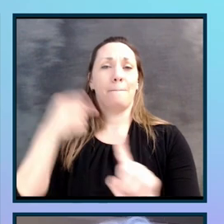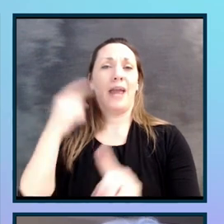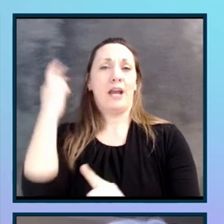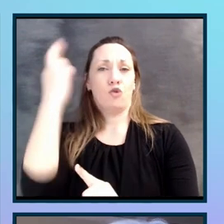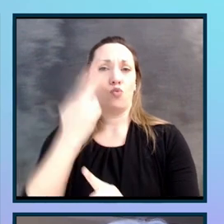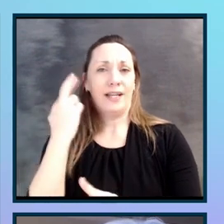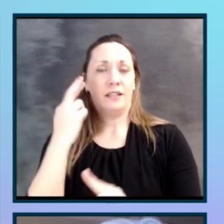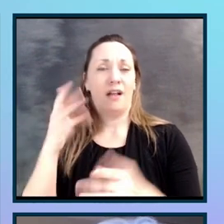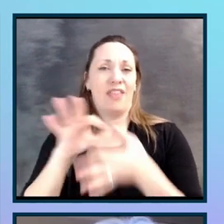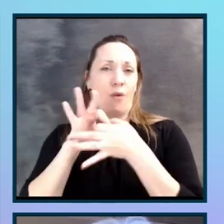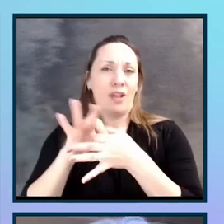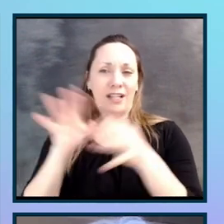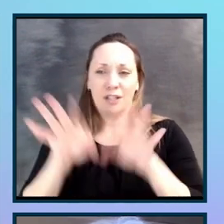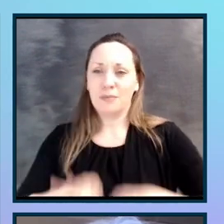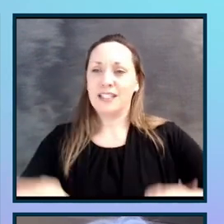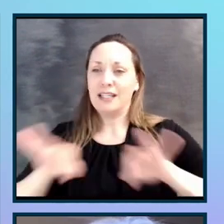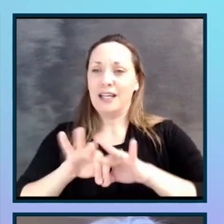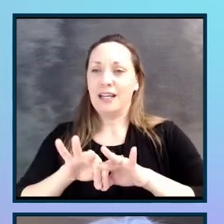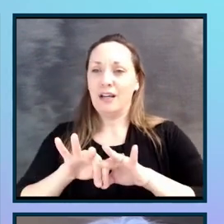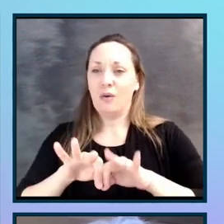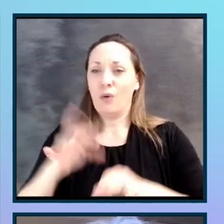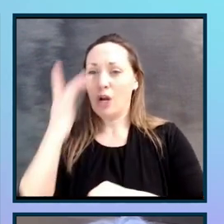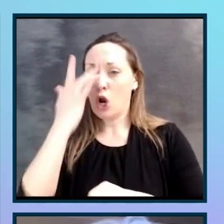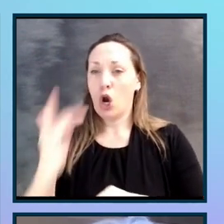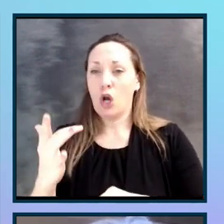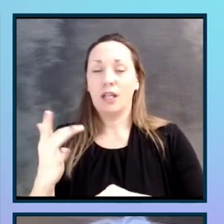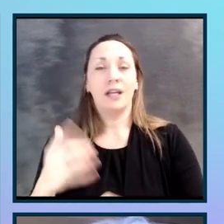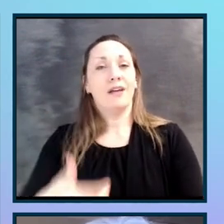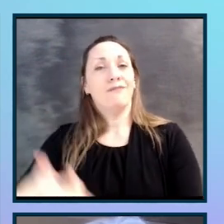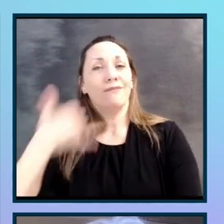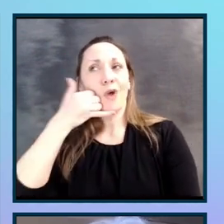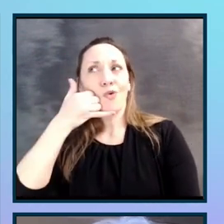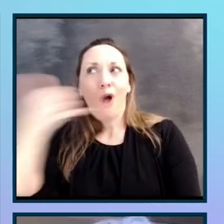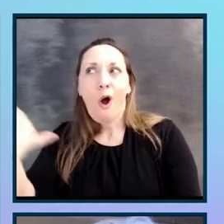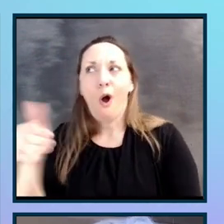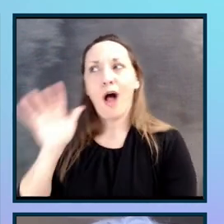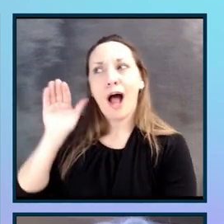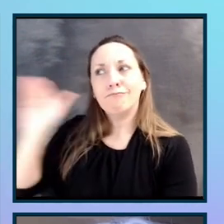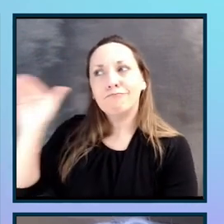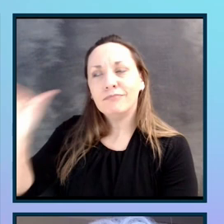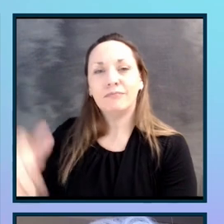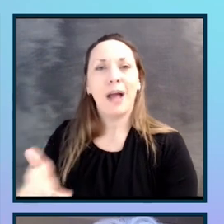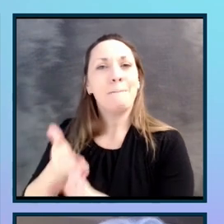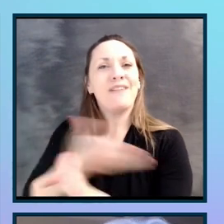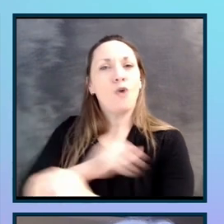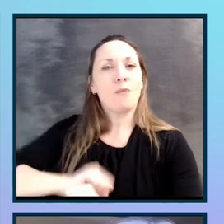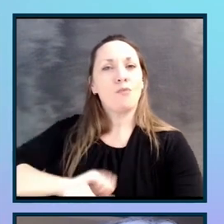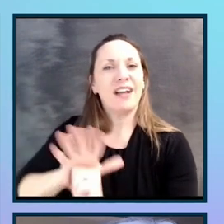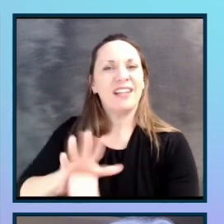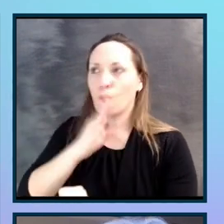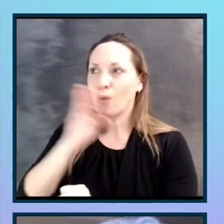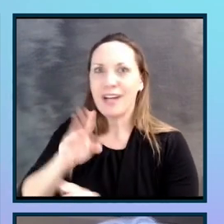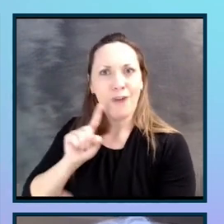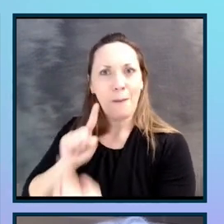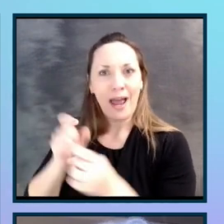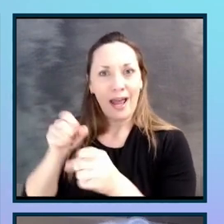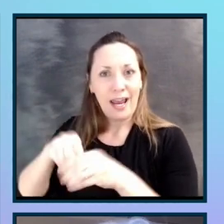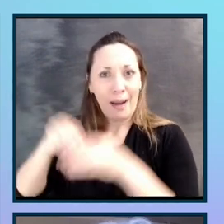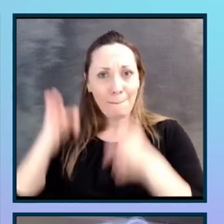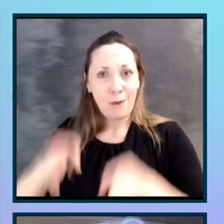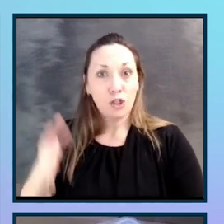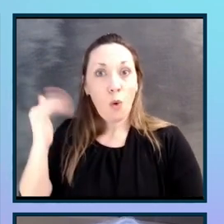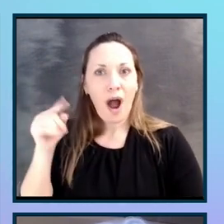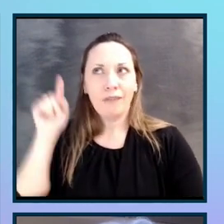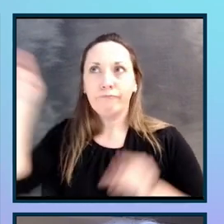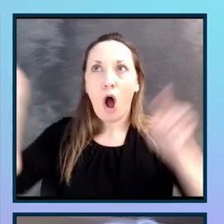key. We had an early phone call pre-pandemic. We never actually all met in person because we were all over the country,